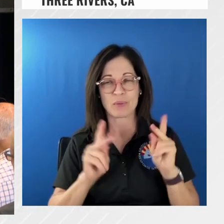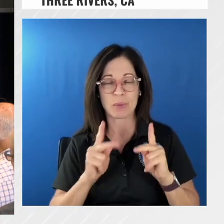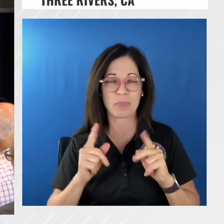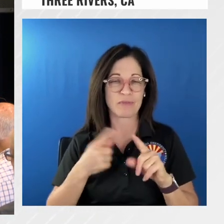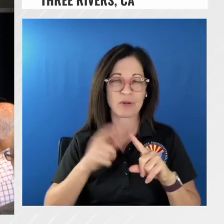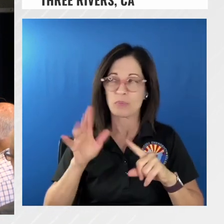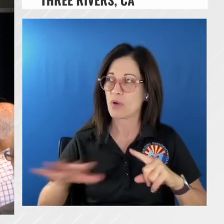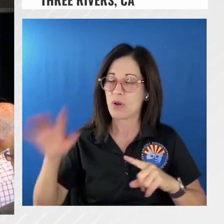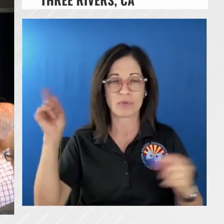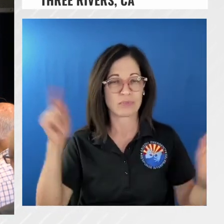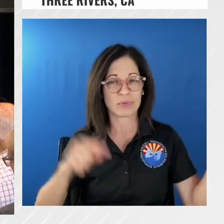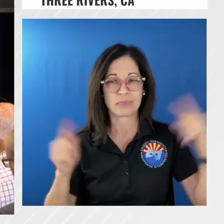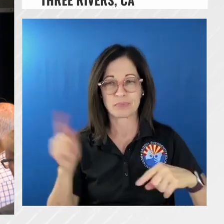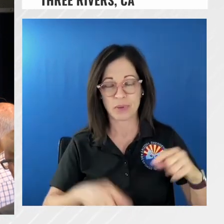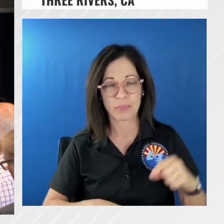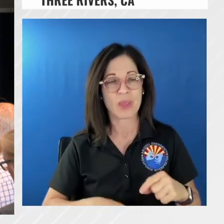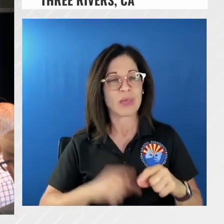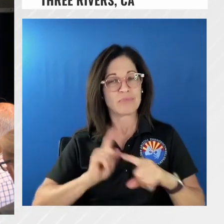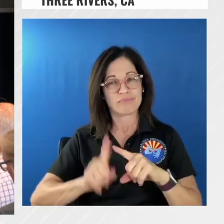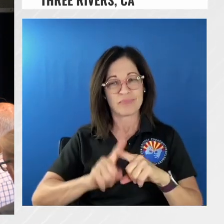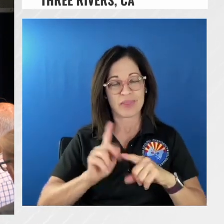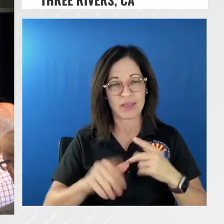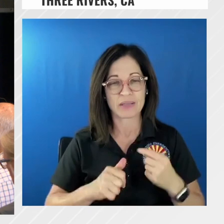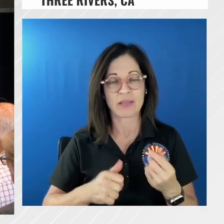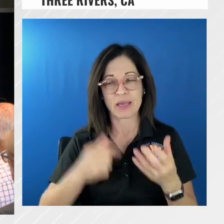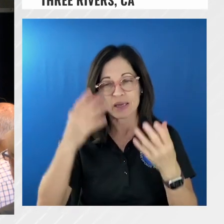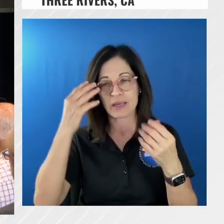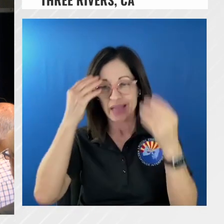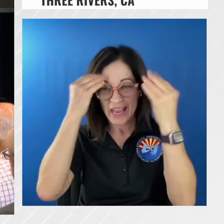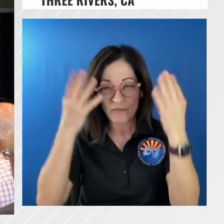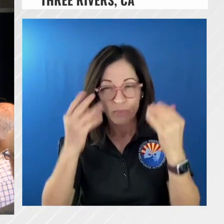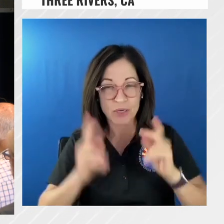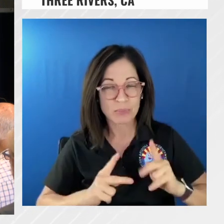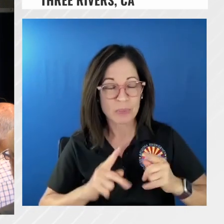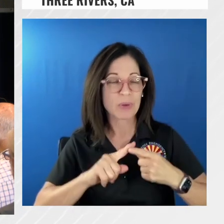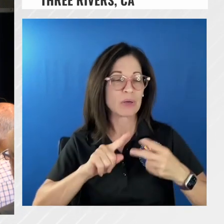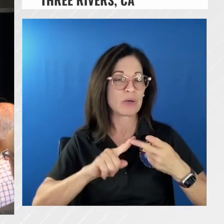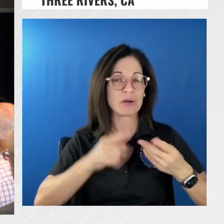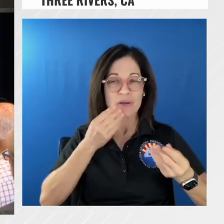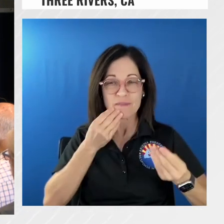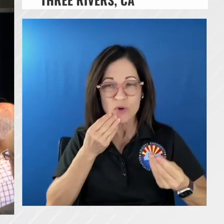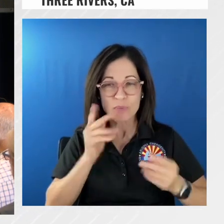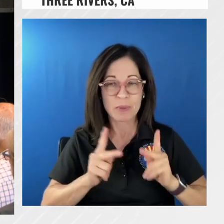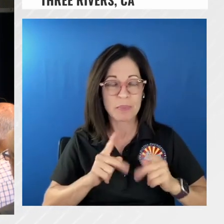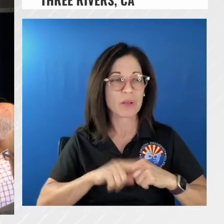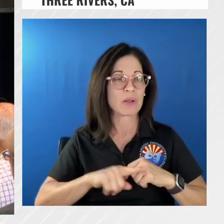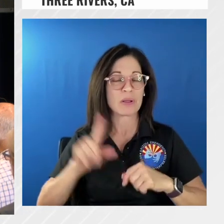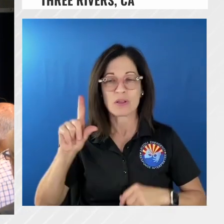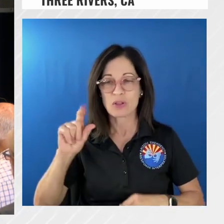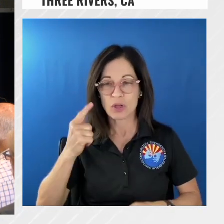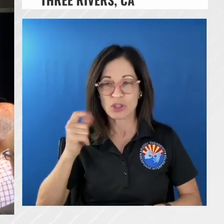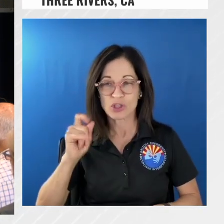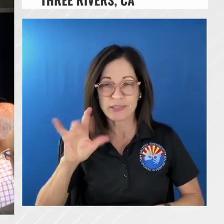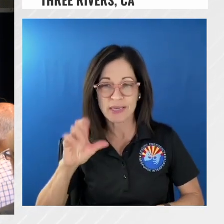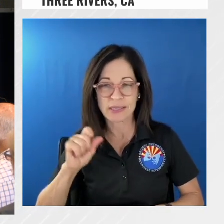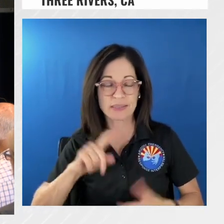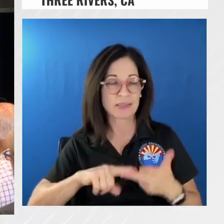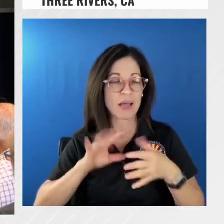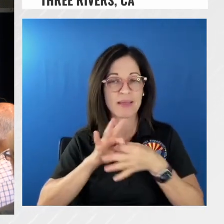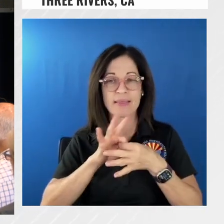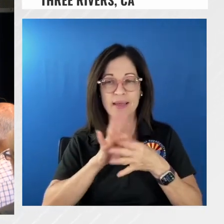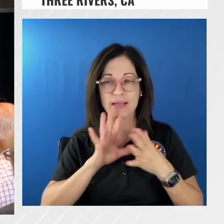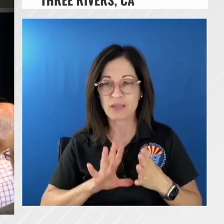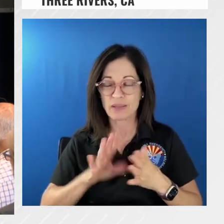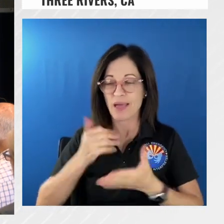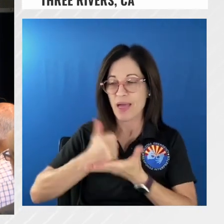information food people operational people logistics liaisons who who help us with the local